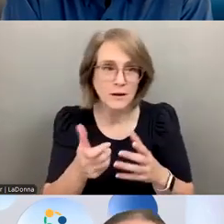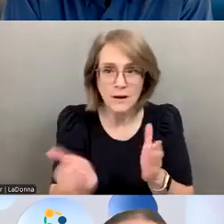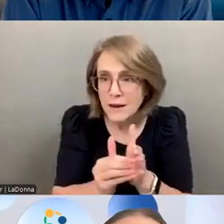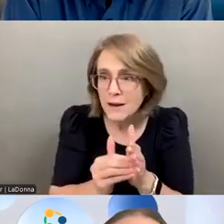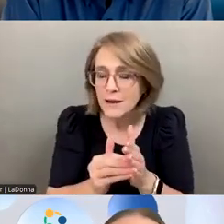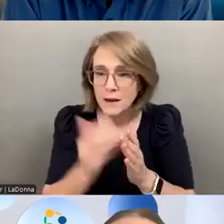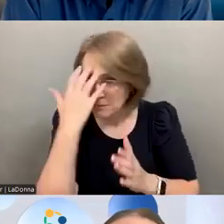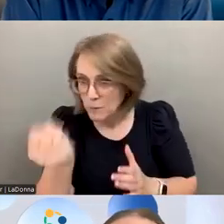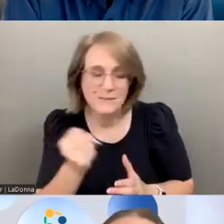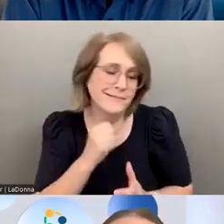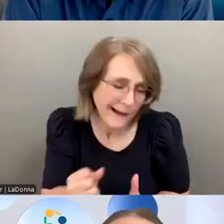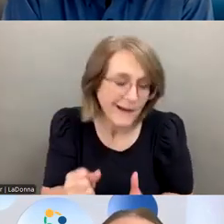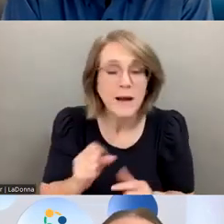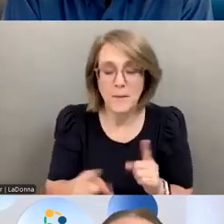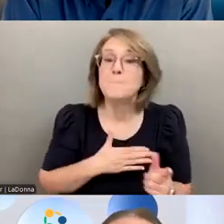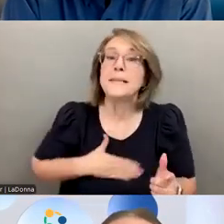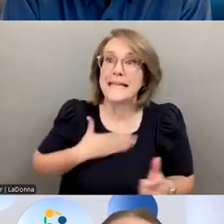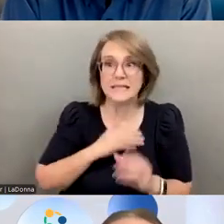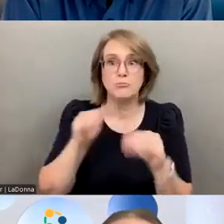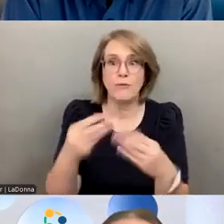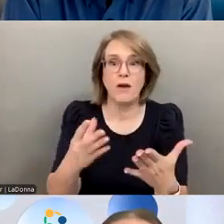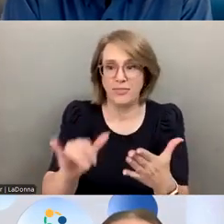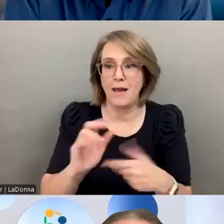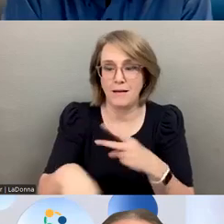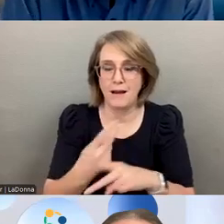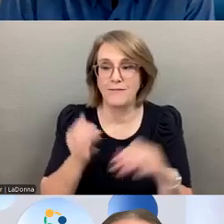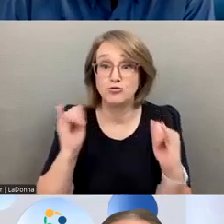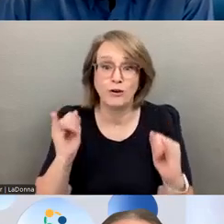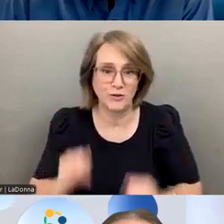Some will. But please do provide us with those instructions.